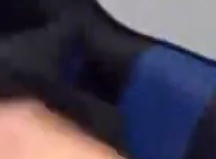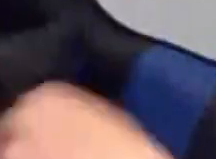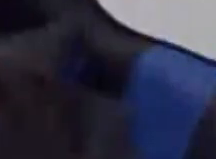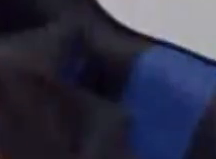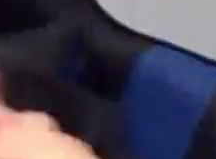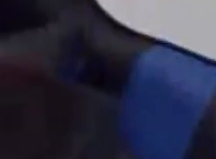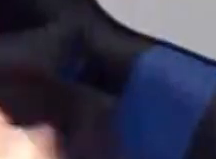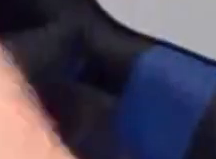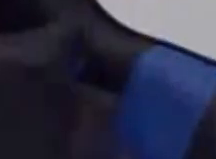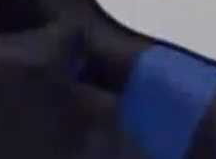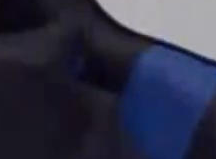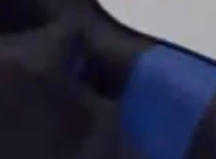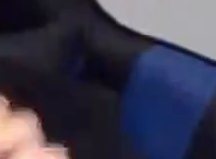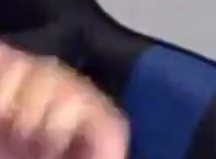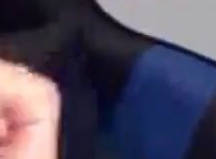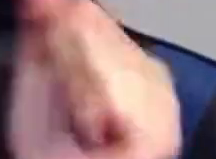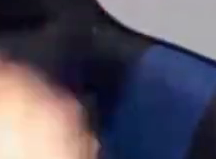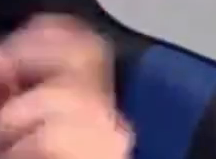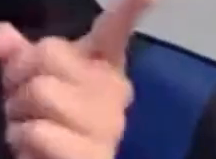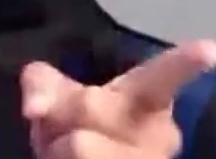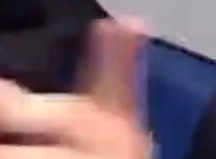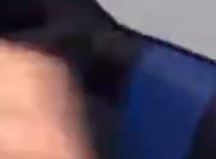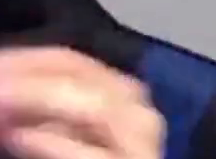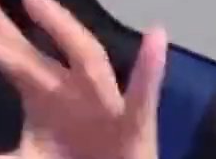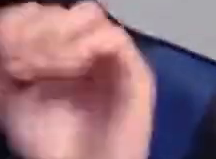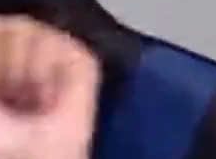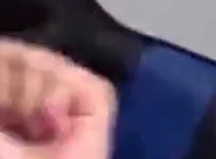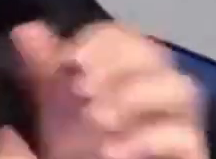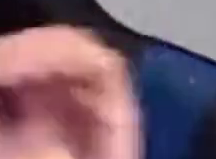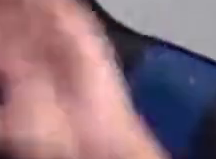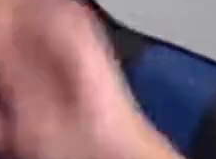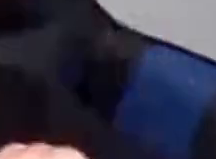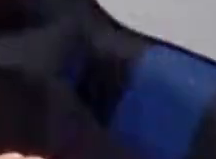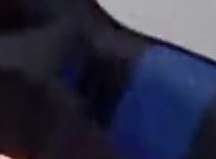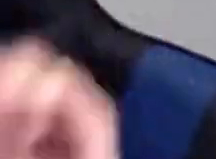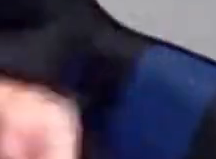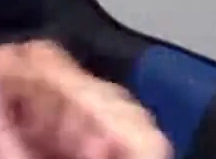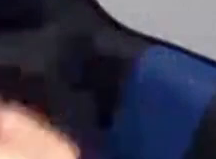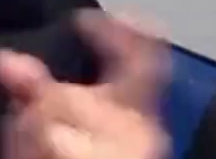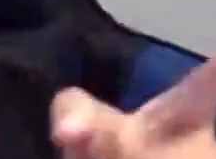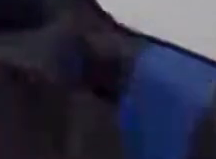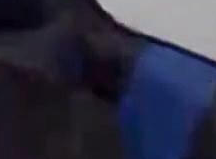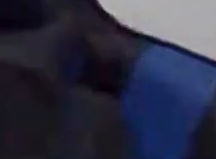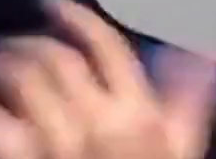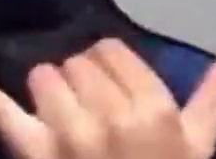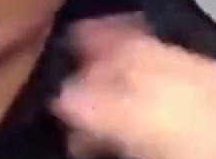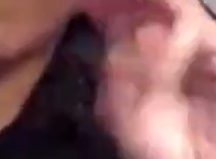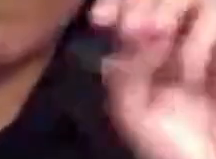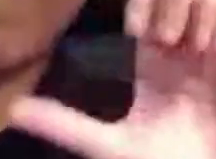and to collaborate on this work as well. And without further ado, I'll introduce you to Malcolm.